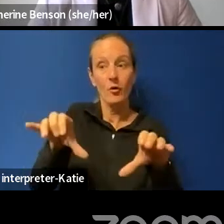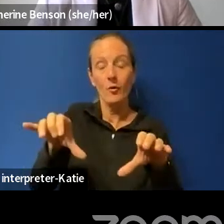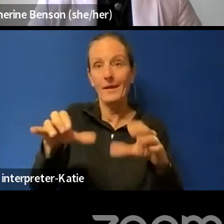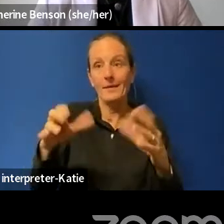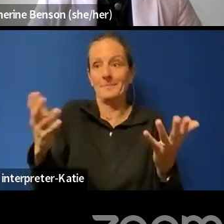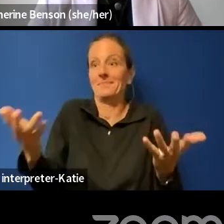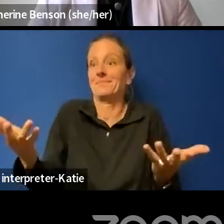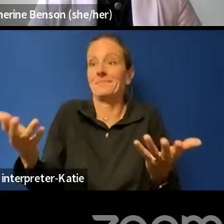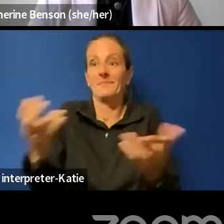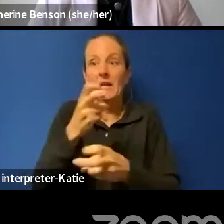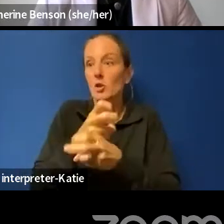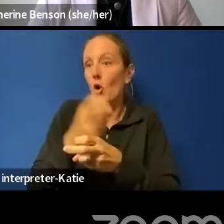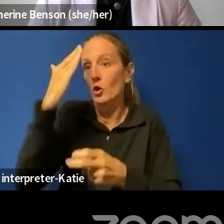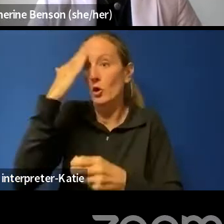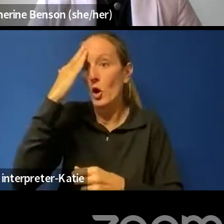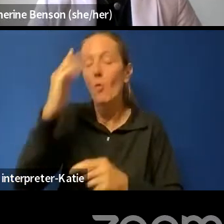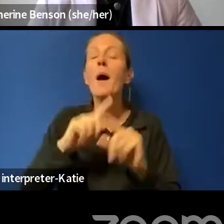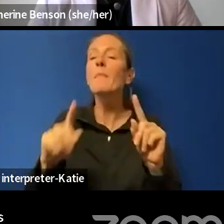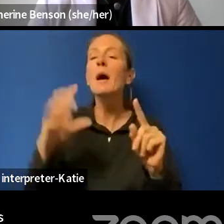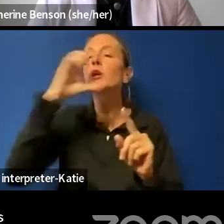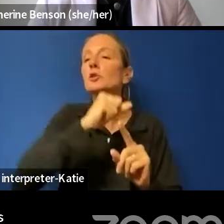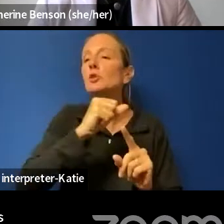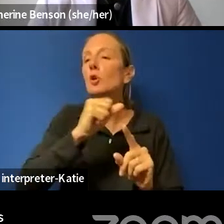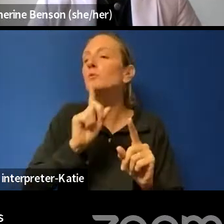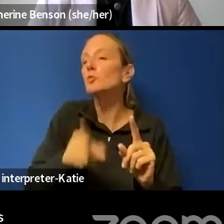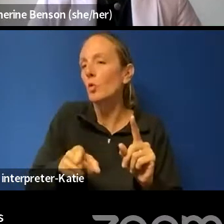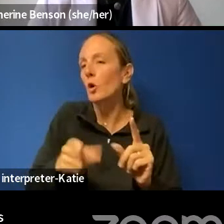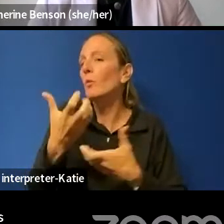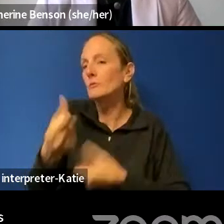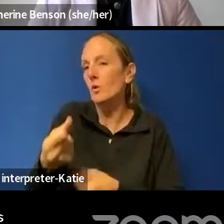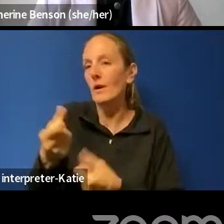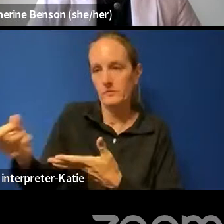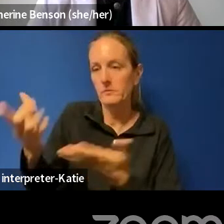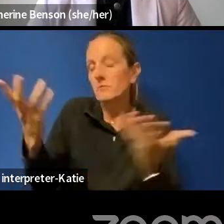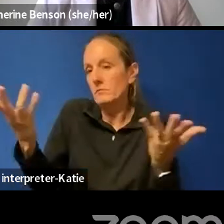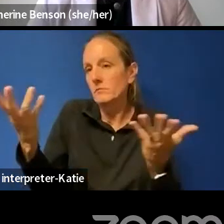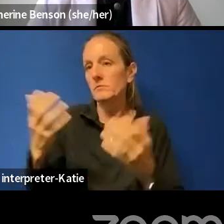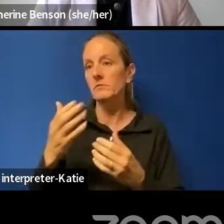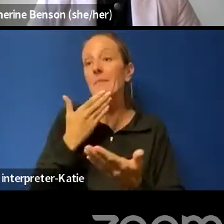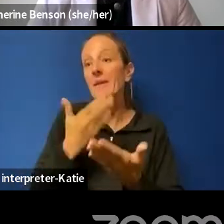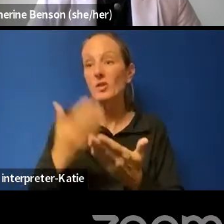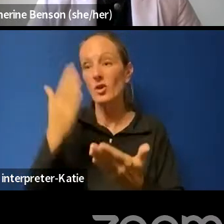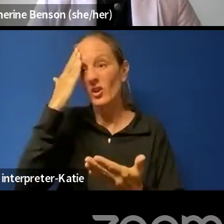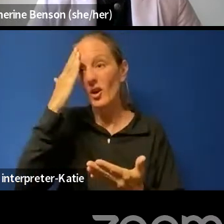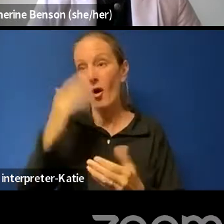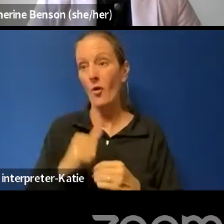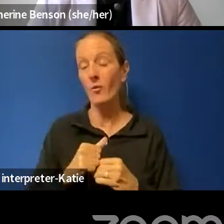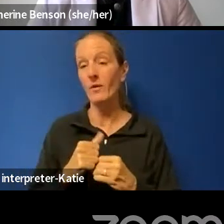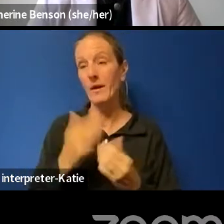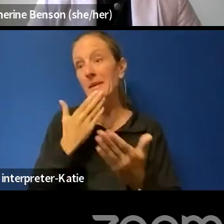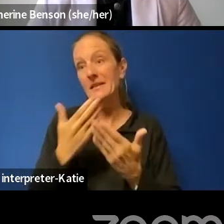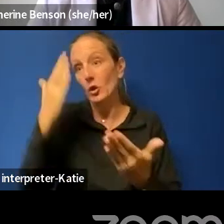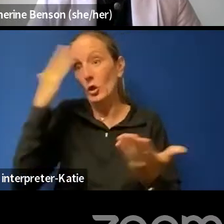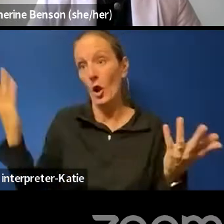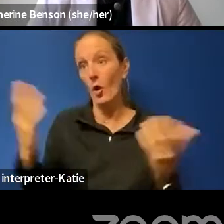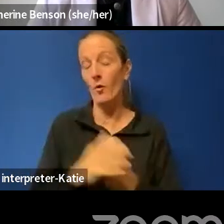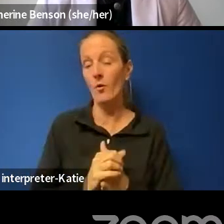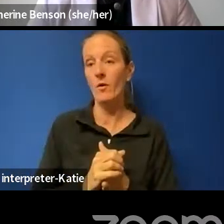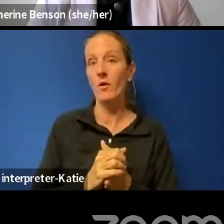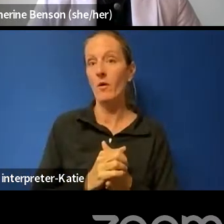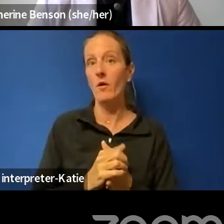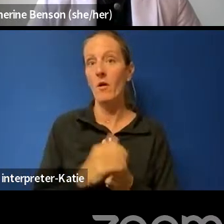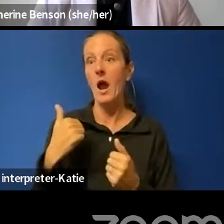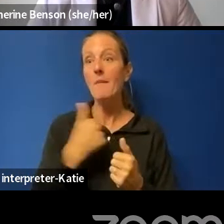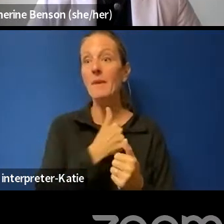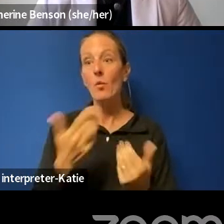presuming that that is true, um, it's, it's good to know. It's really, really good to know. I mean, we definitely recommend,